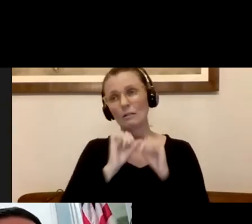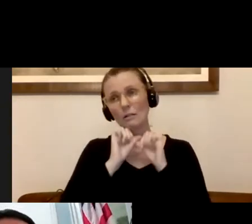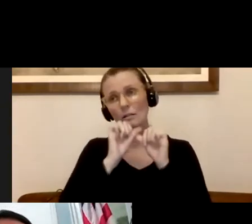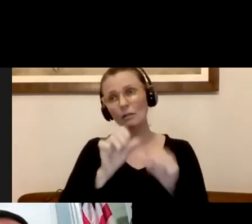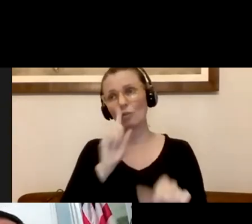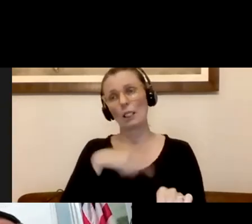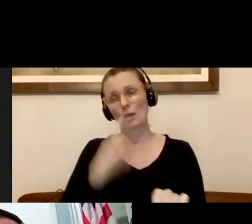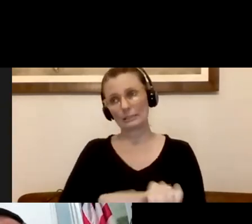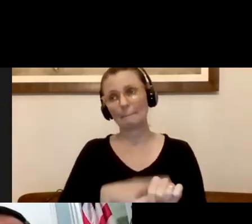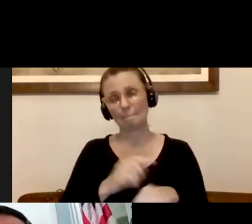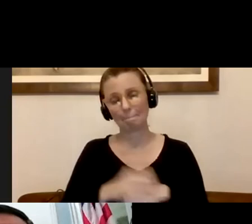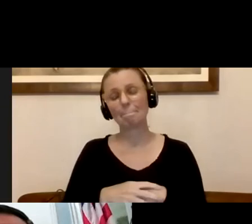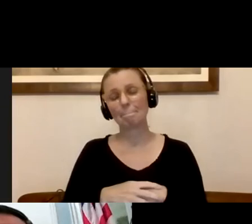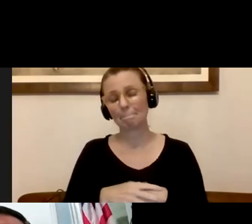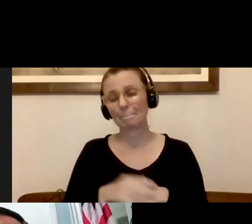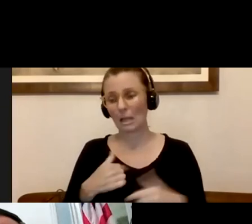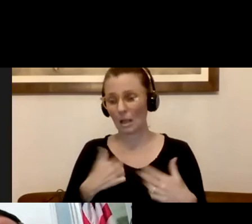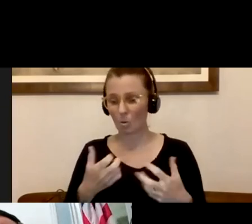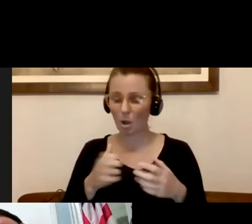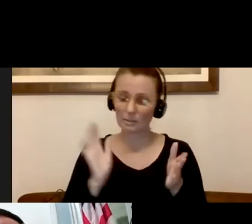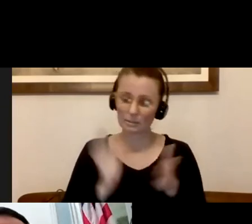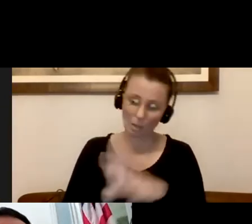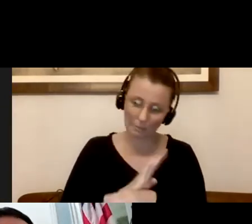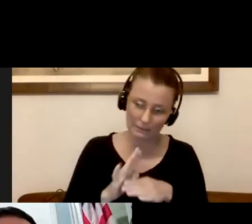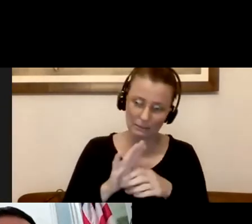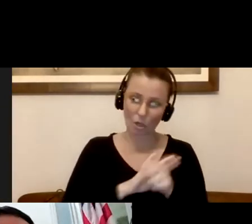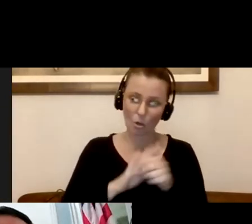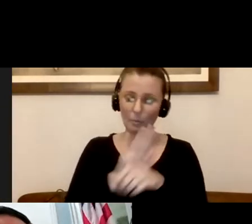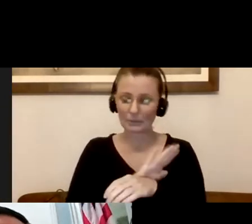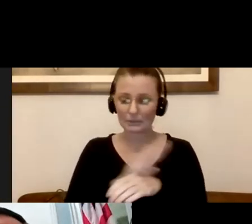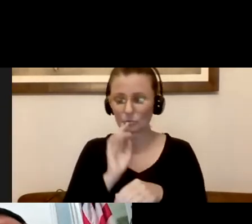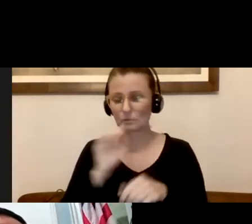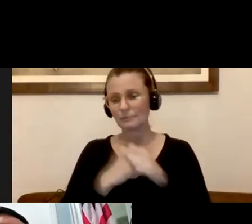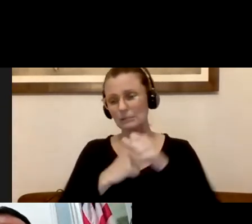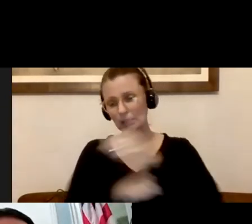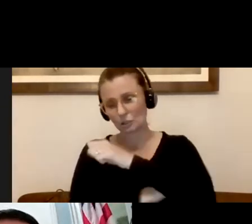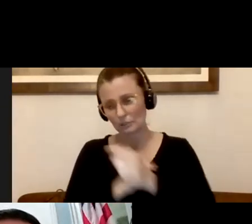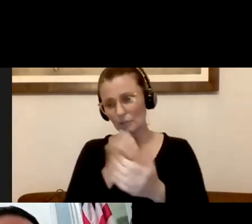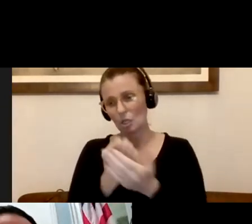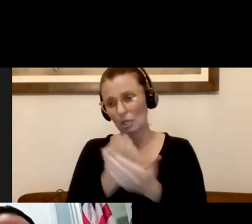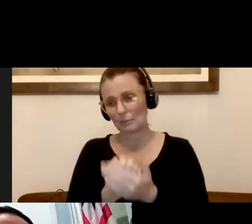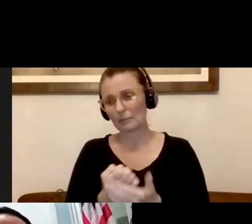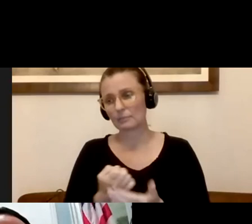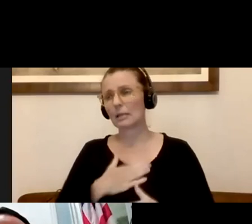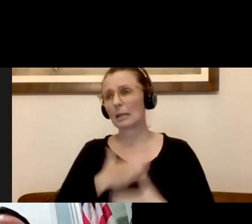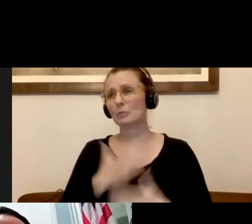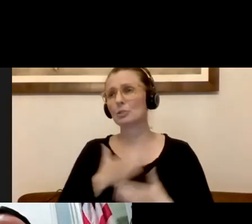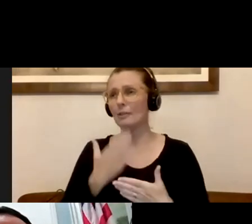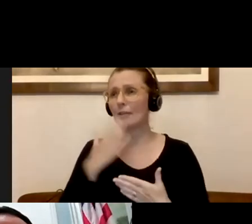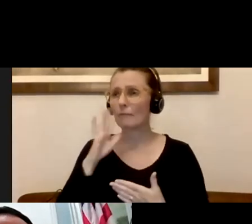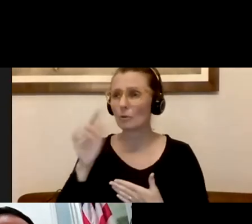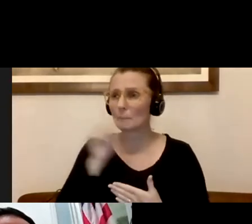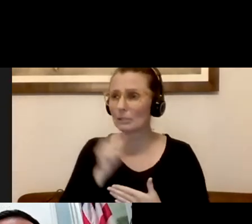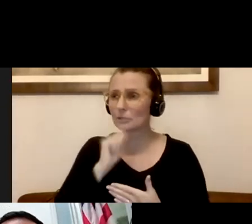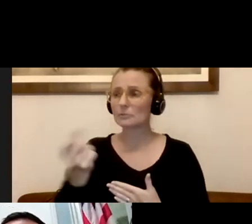me. Our small businesses and our local businesses are really the foundation of our local economy. So we appreciate and thank you for your patience and